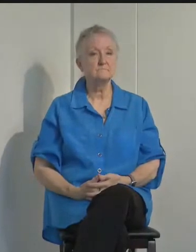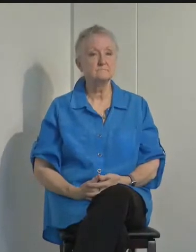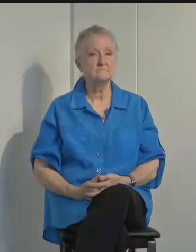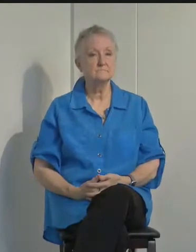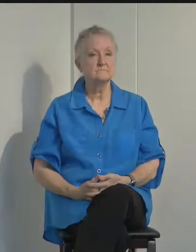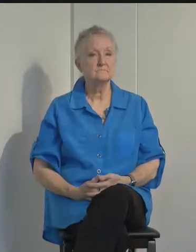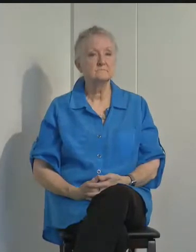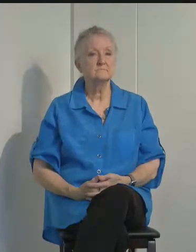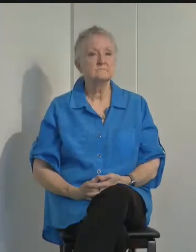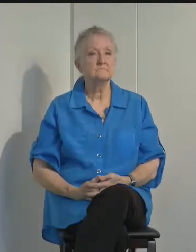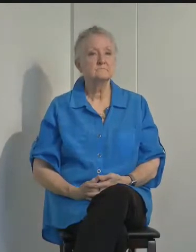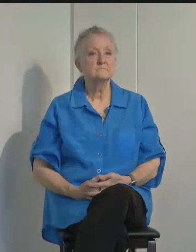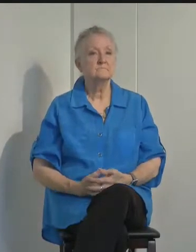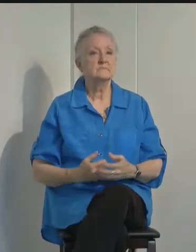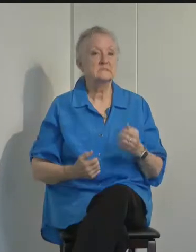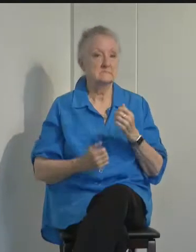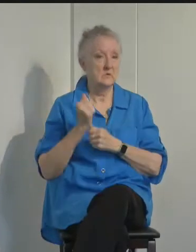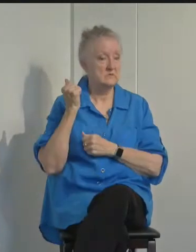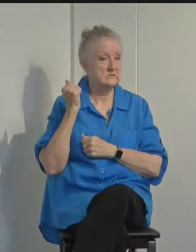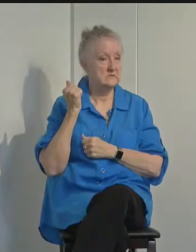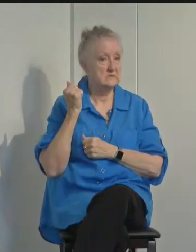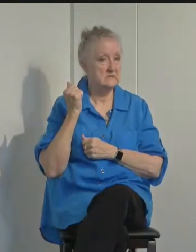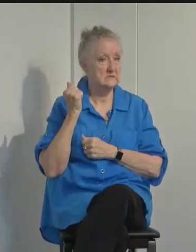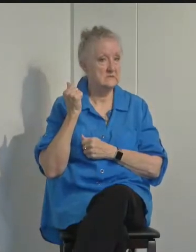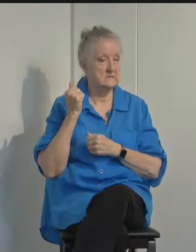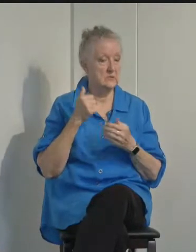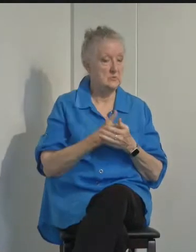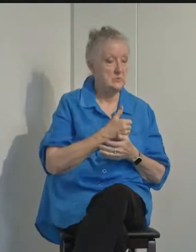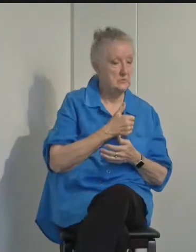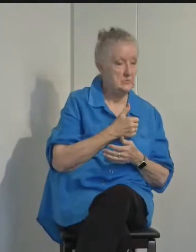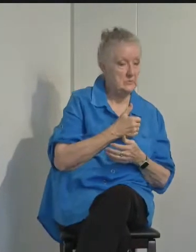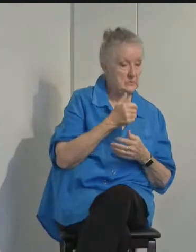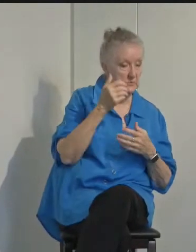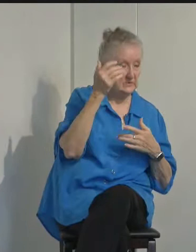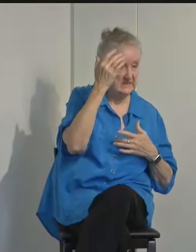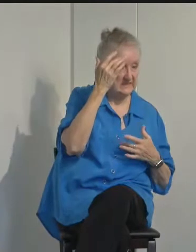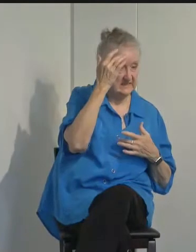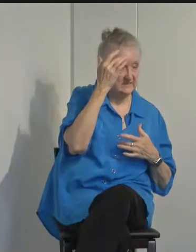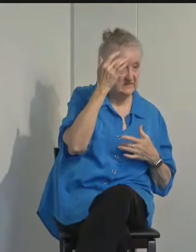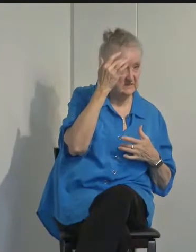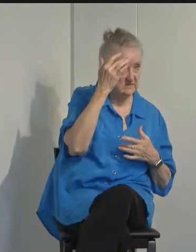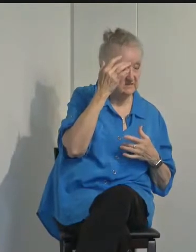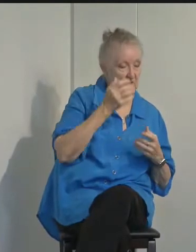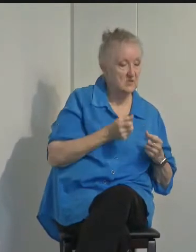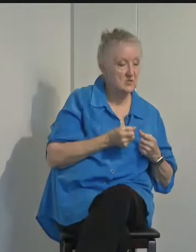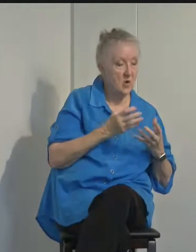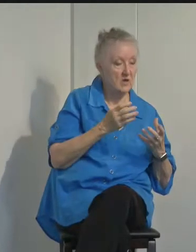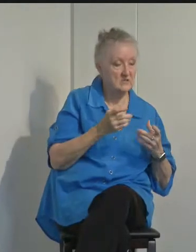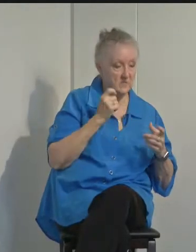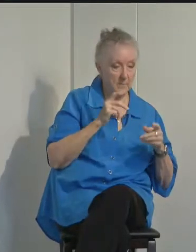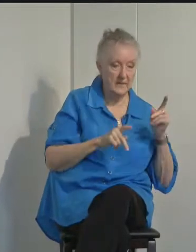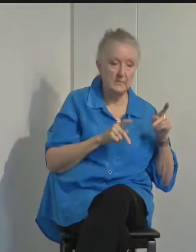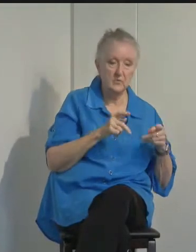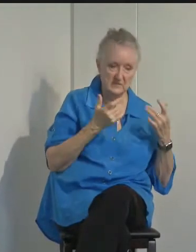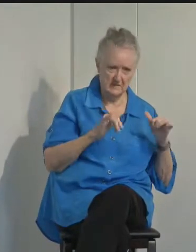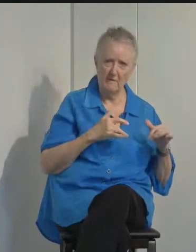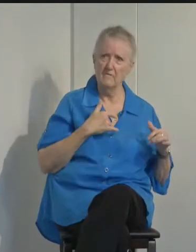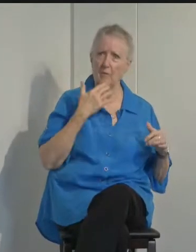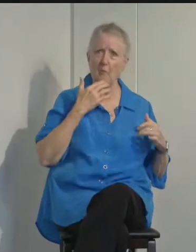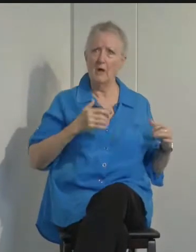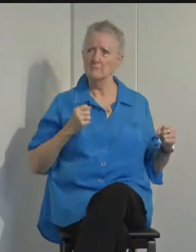The vast majority of new infections are caused by persons who are still feeling well